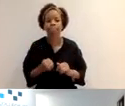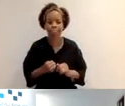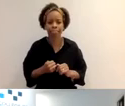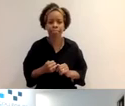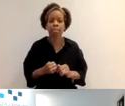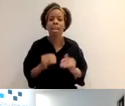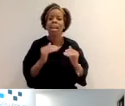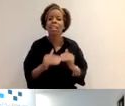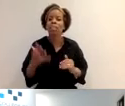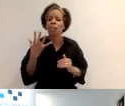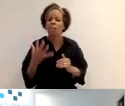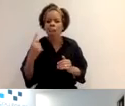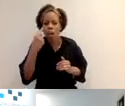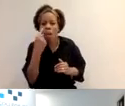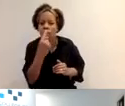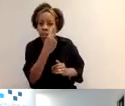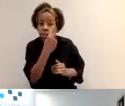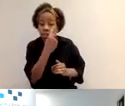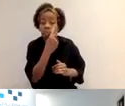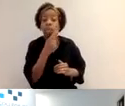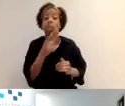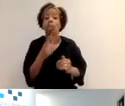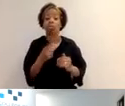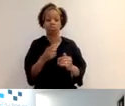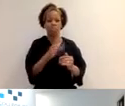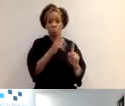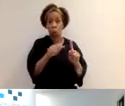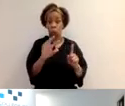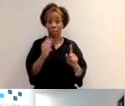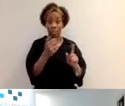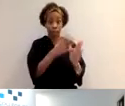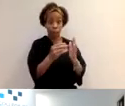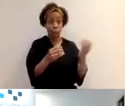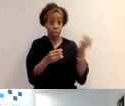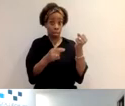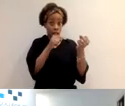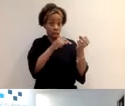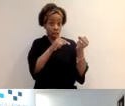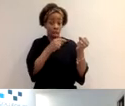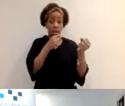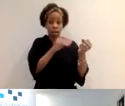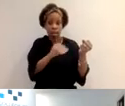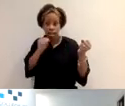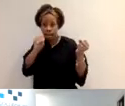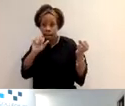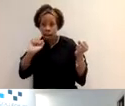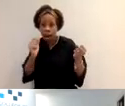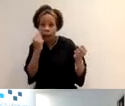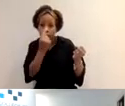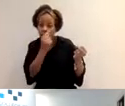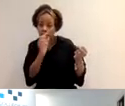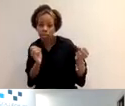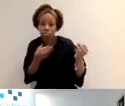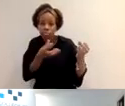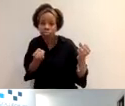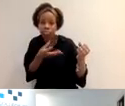evidence, you can then evidence those four, four to six activities. And then obviously submit your profile, which will then allow